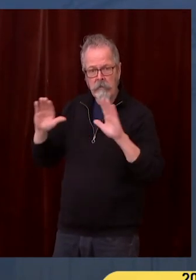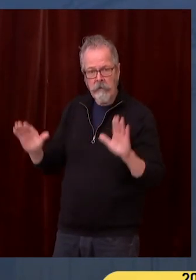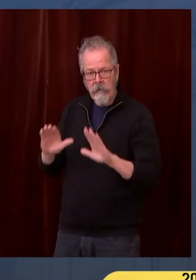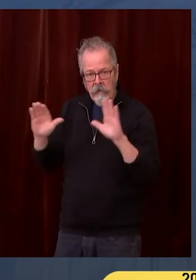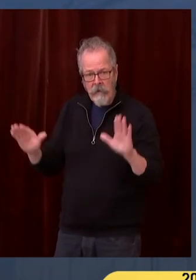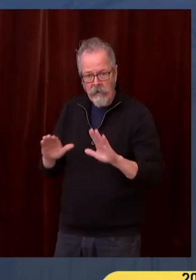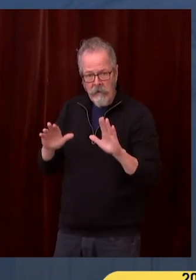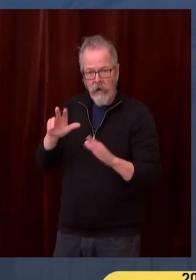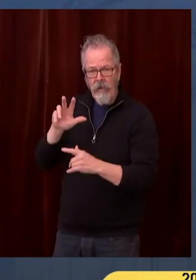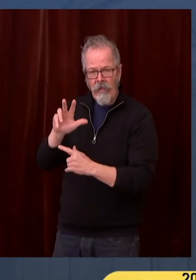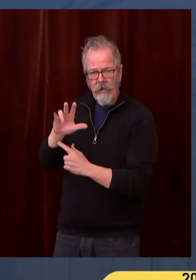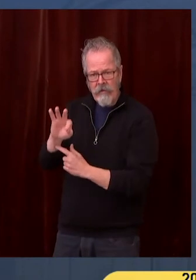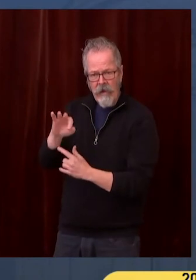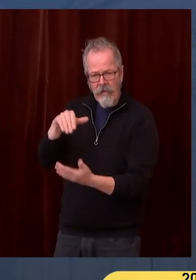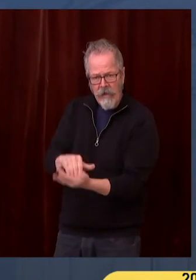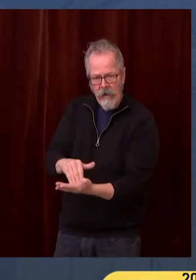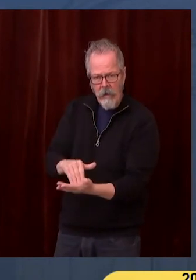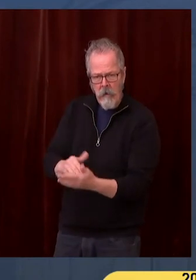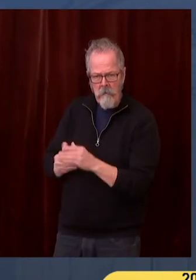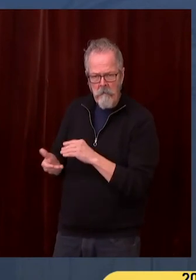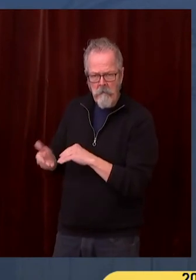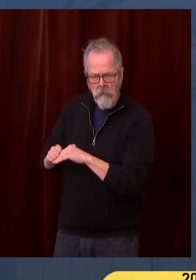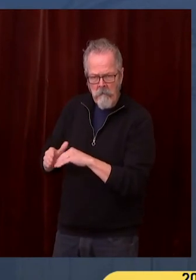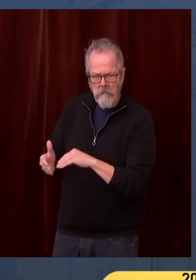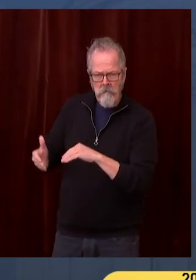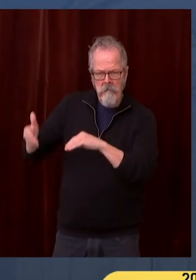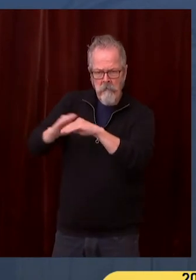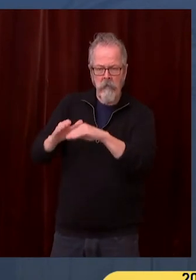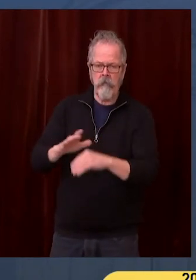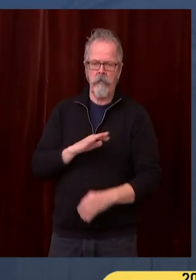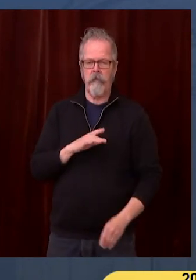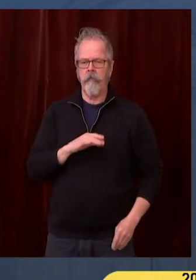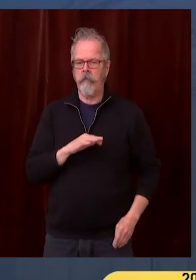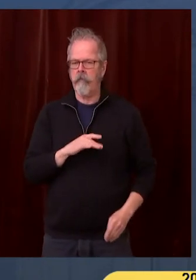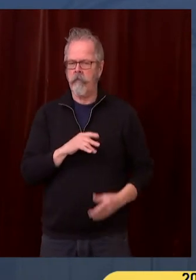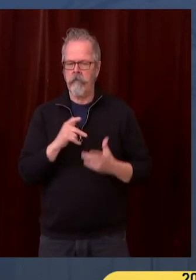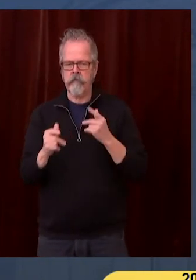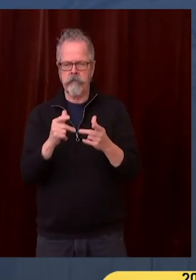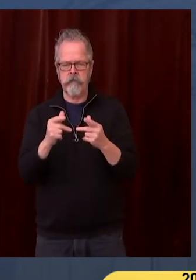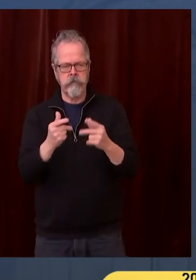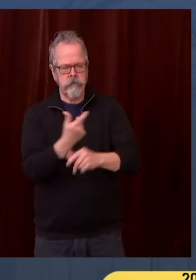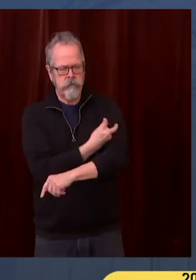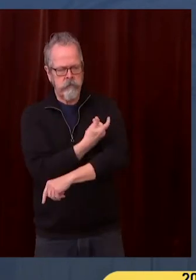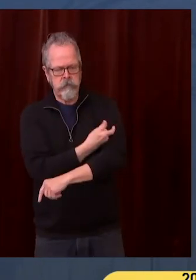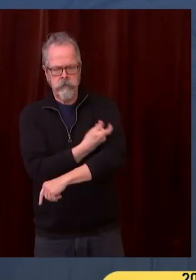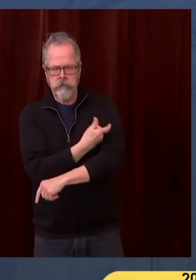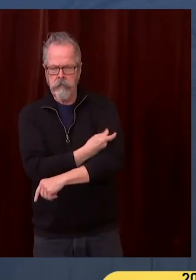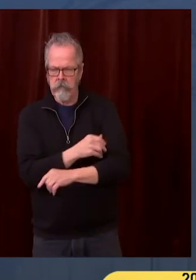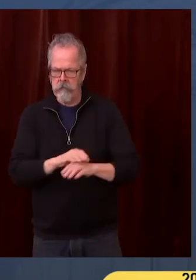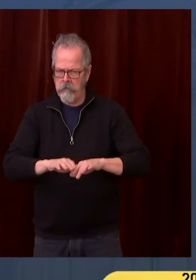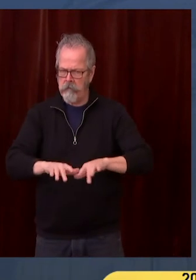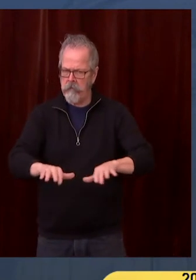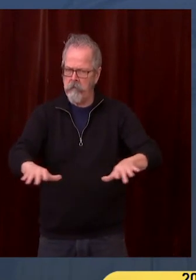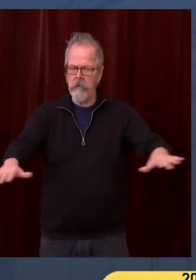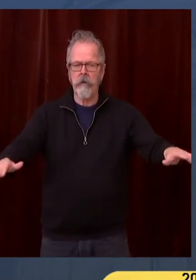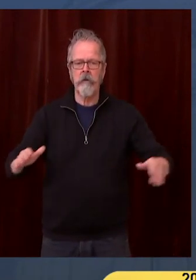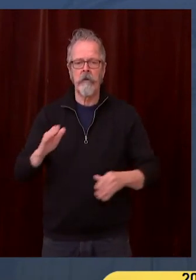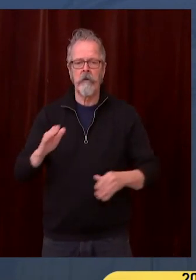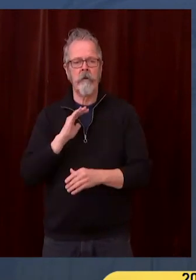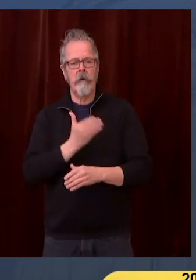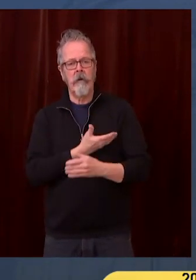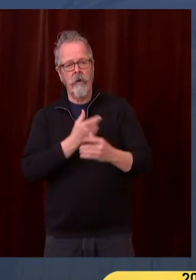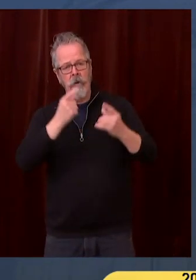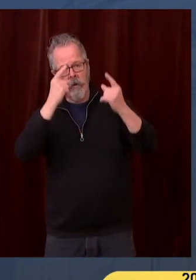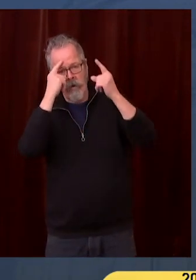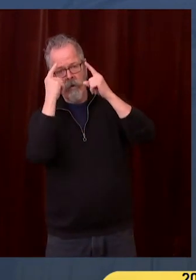,063, just short of our 40,000 number. And as you know, it is our goal to build up capacity so we can do 45